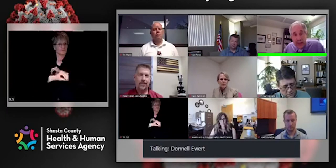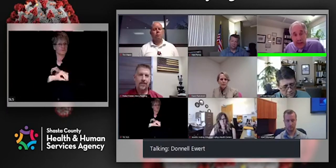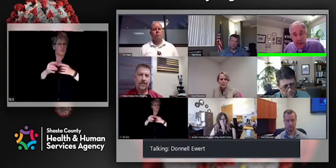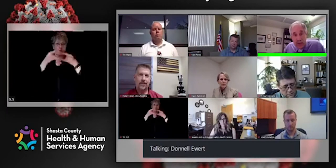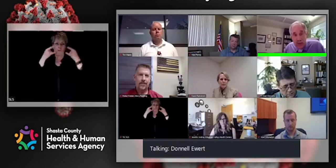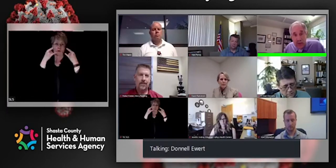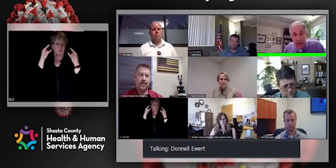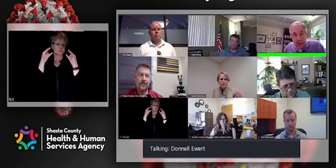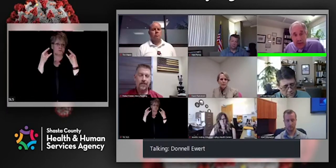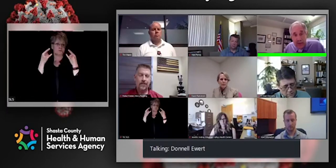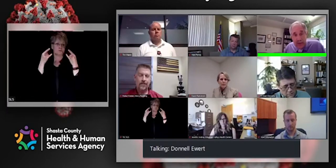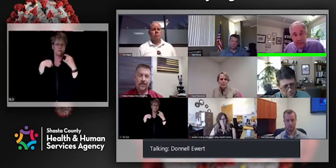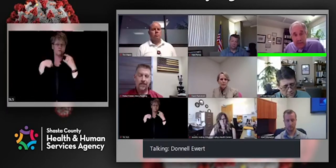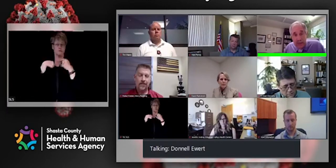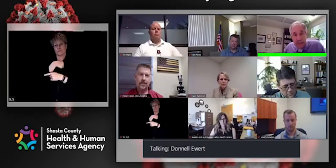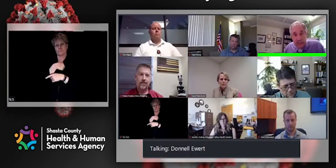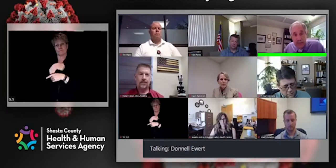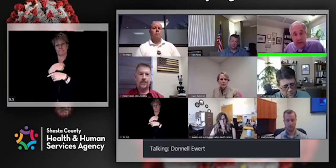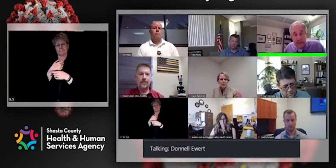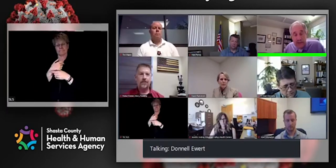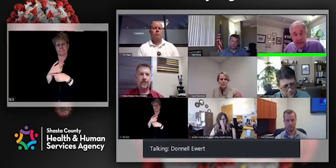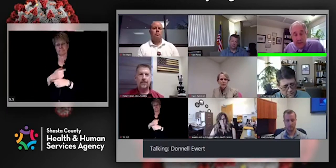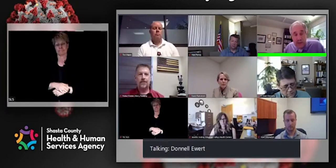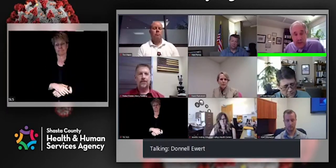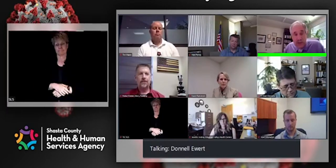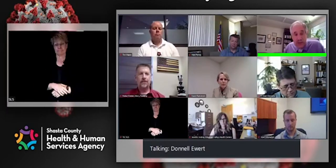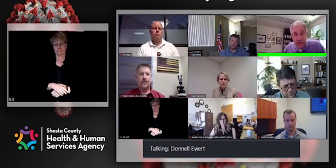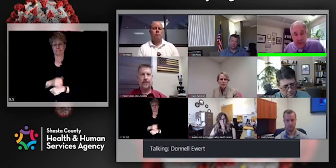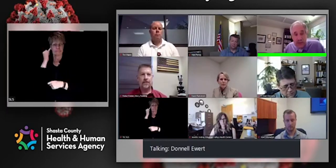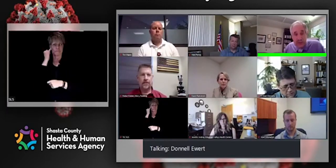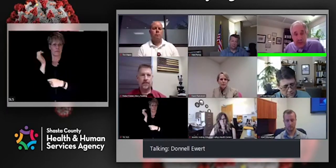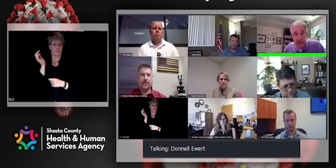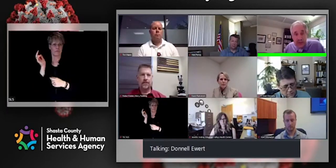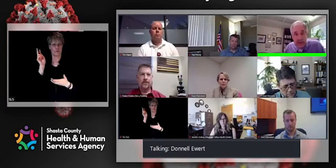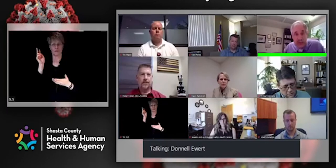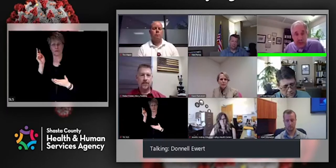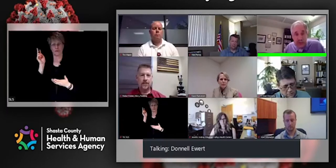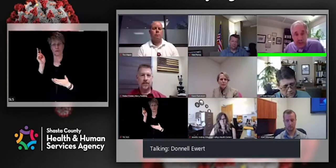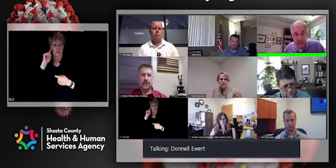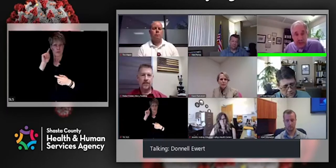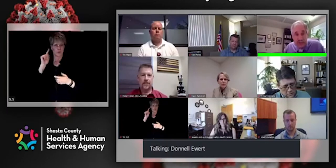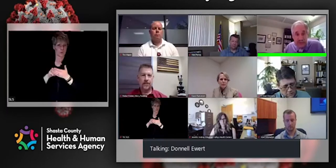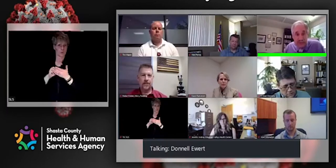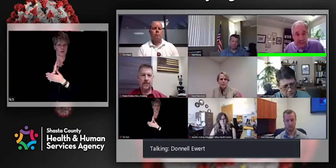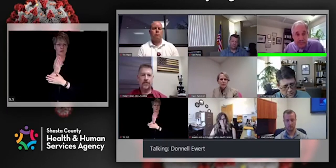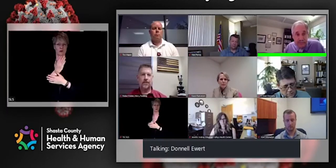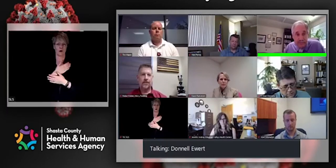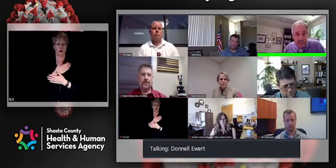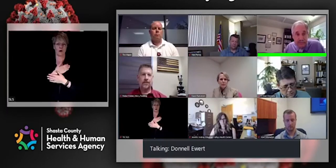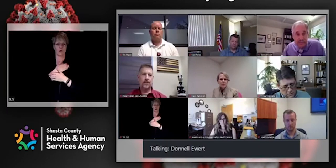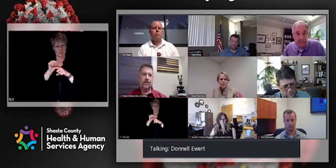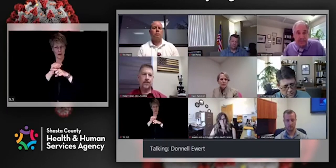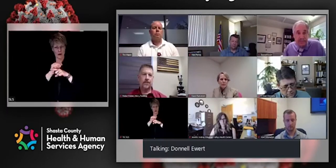you look at our, uh, our practices in relation to addressing protests, we've been very consistent.